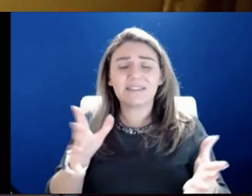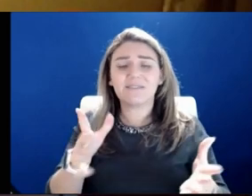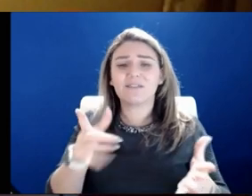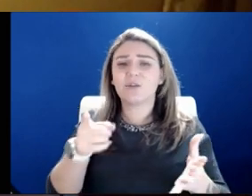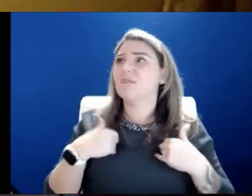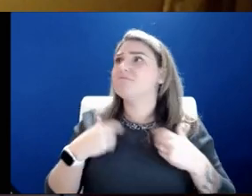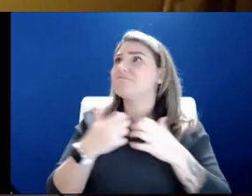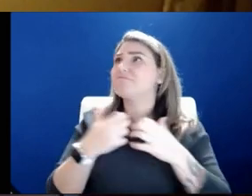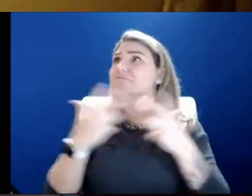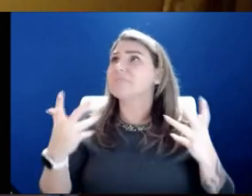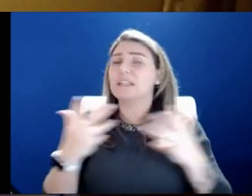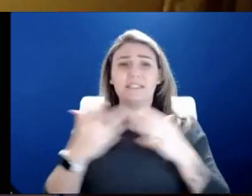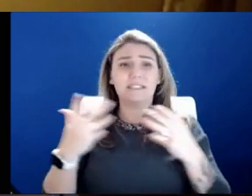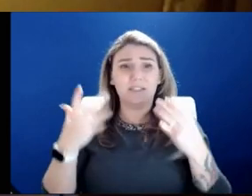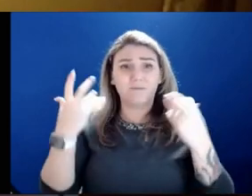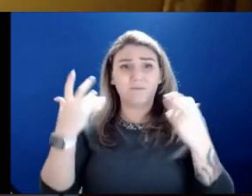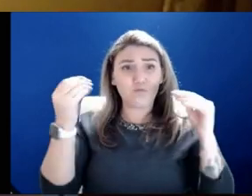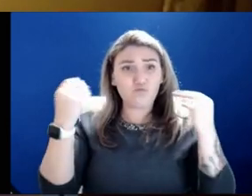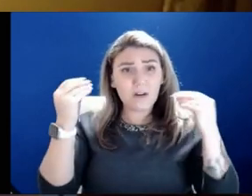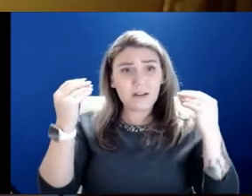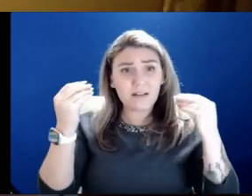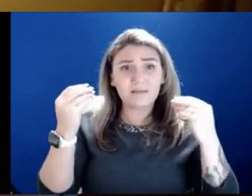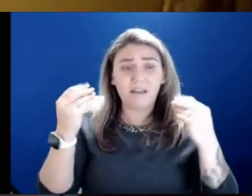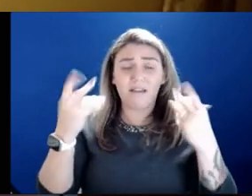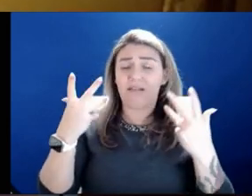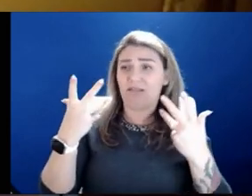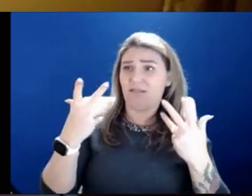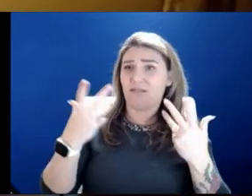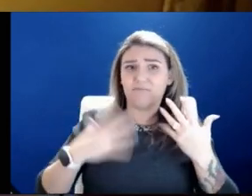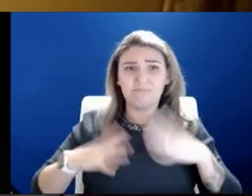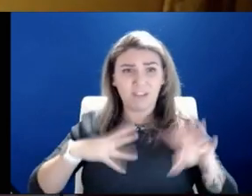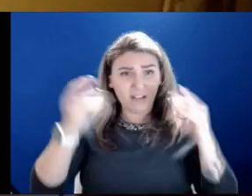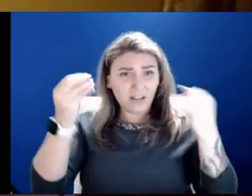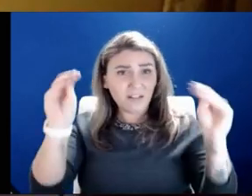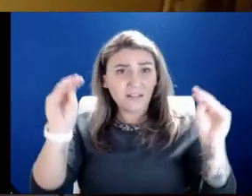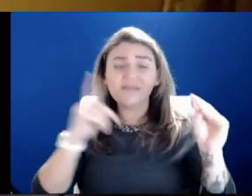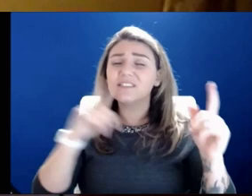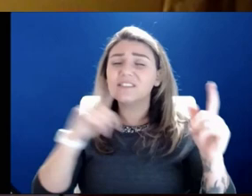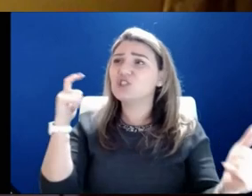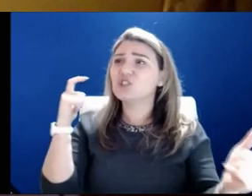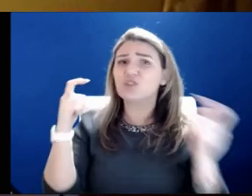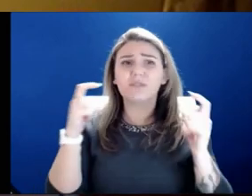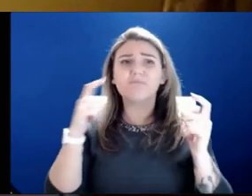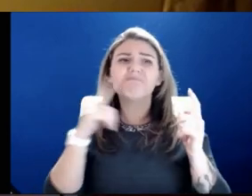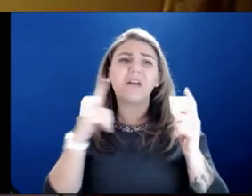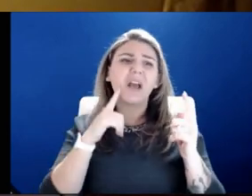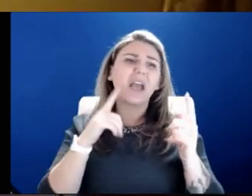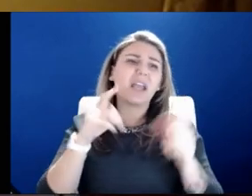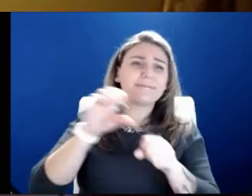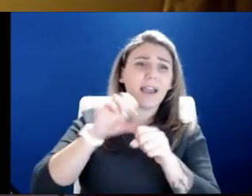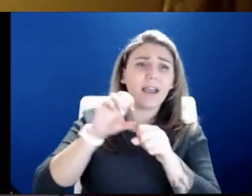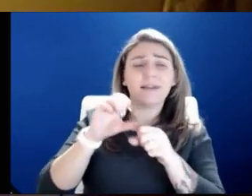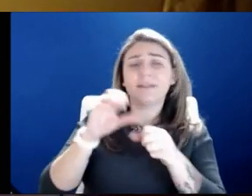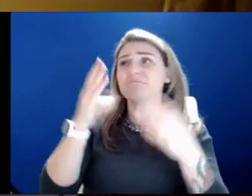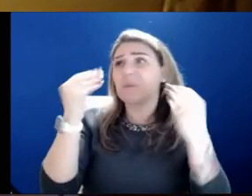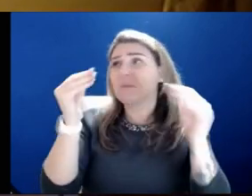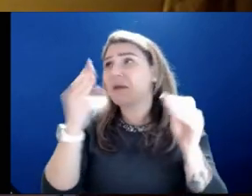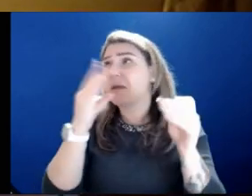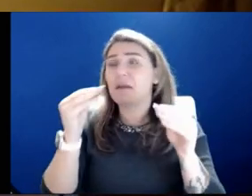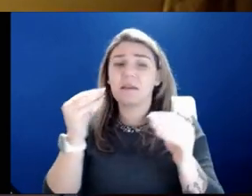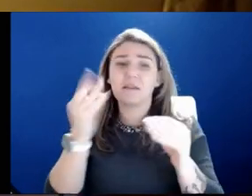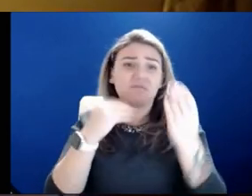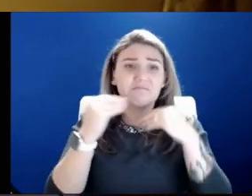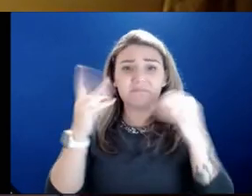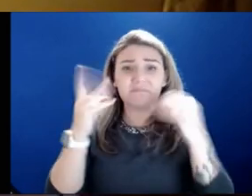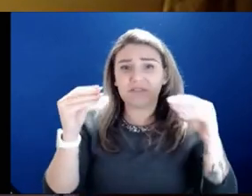of retail establishments, particularly in the big box and convenience store arena, where they put a